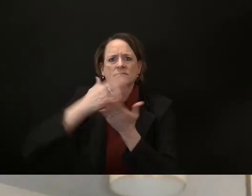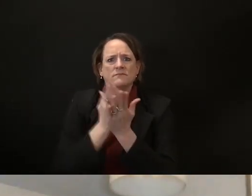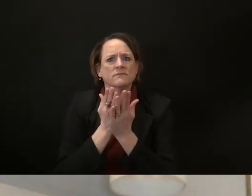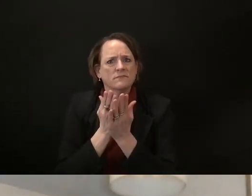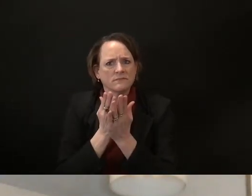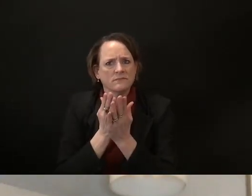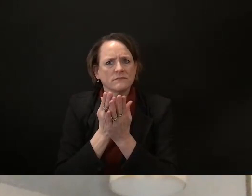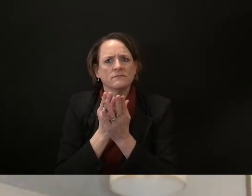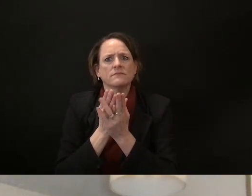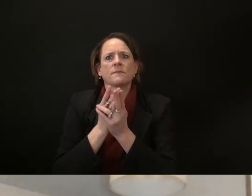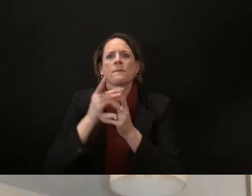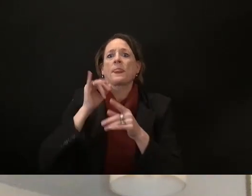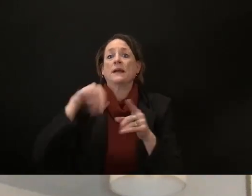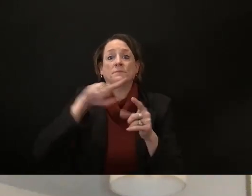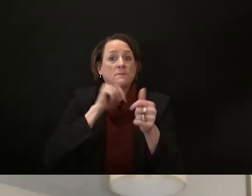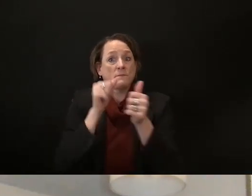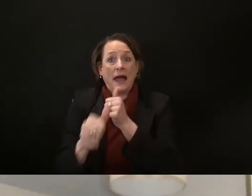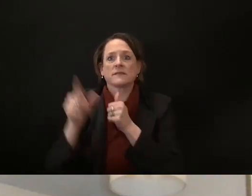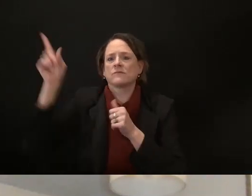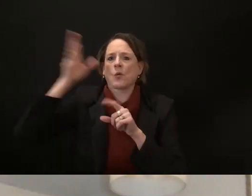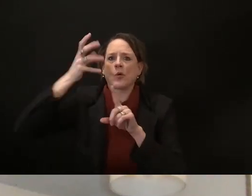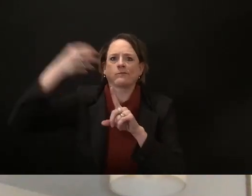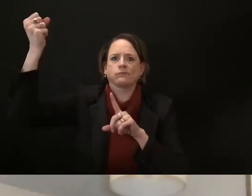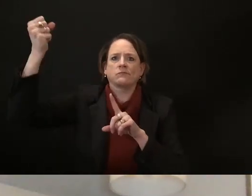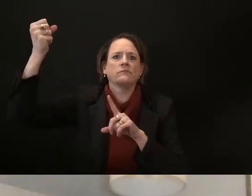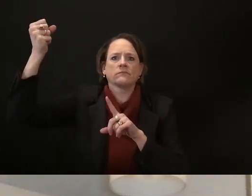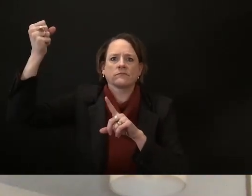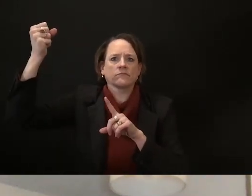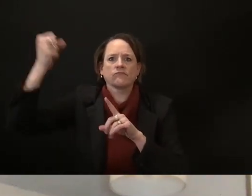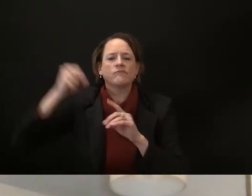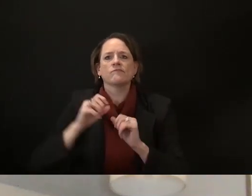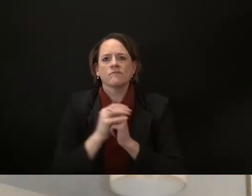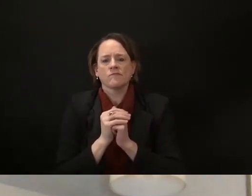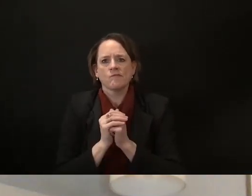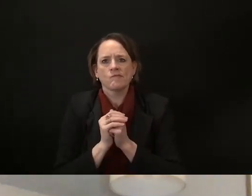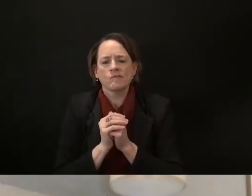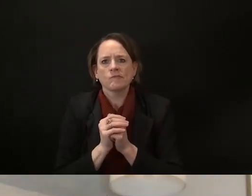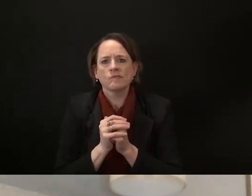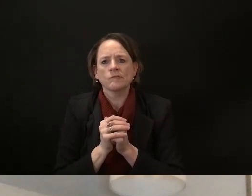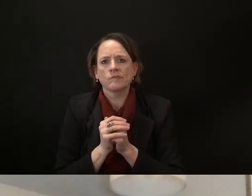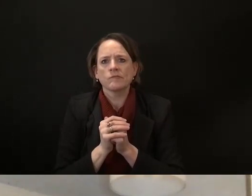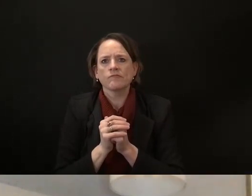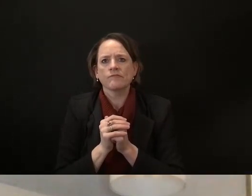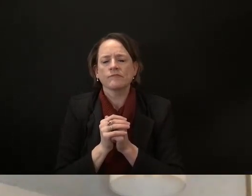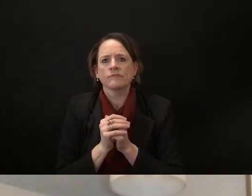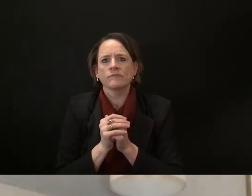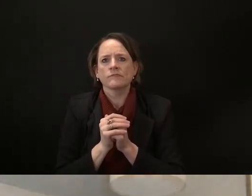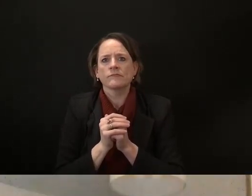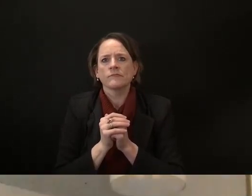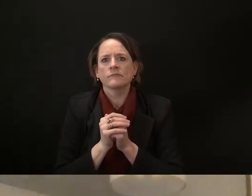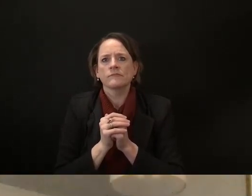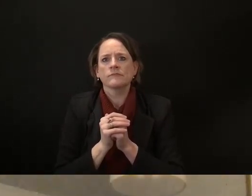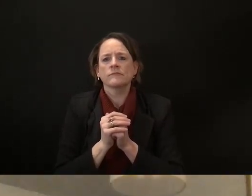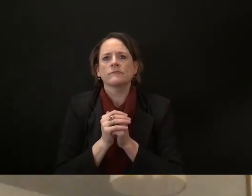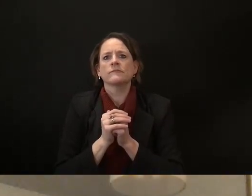budget introduction so with that i will re oh and click our staff i got all the info and february 16th is also